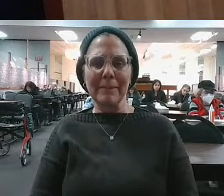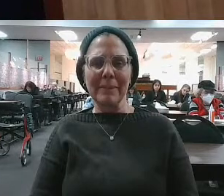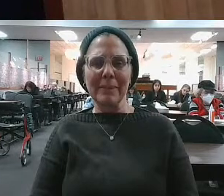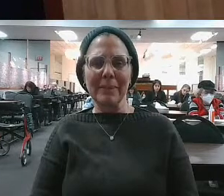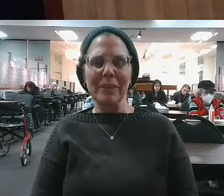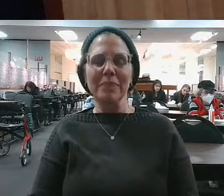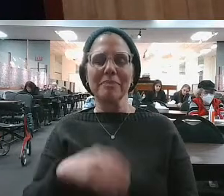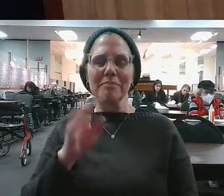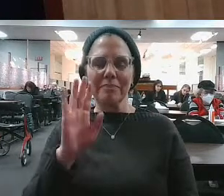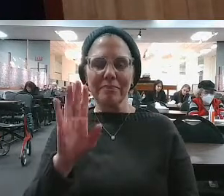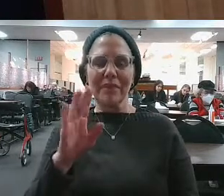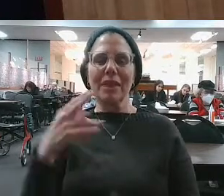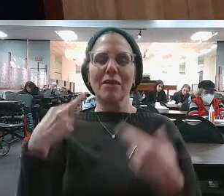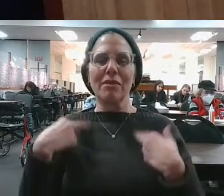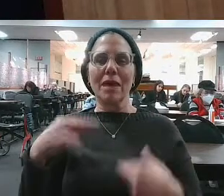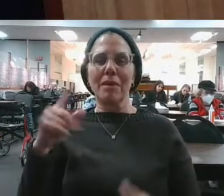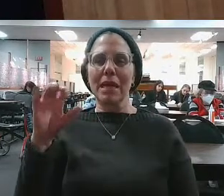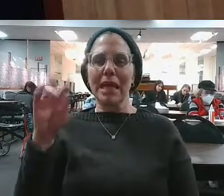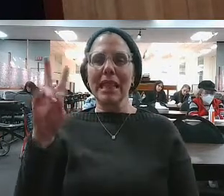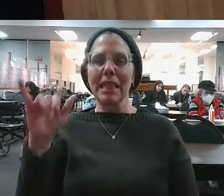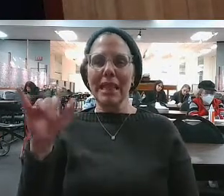So listen to this. says,